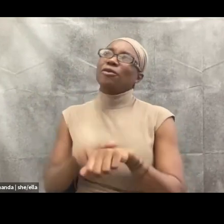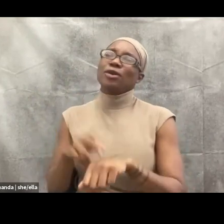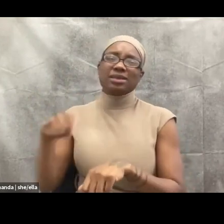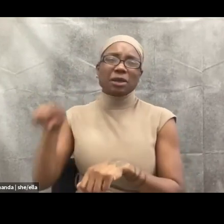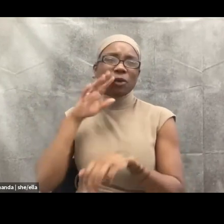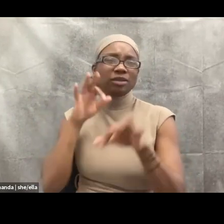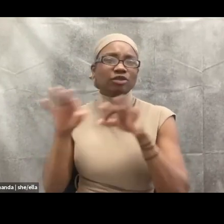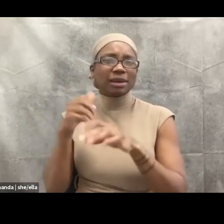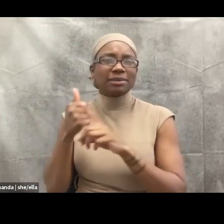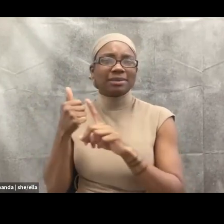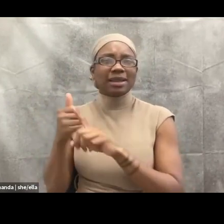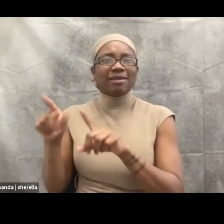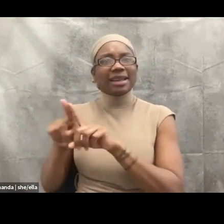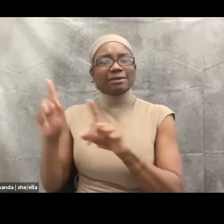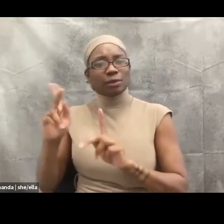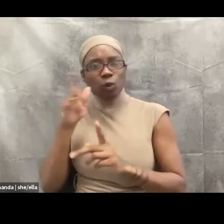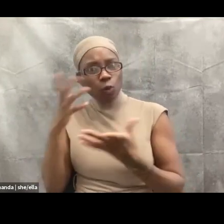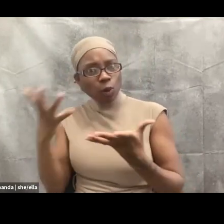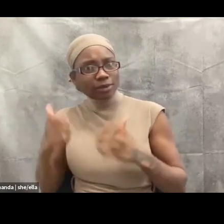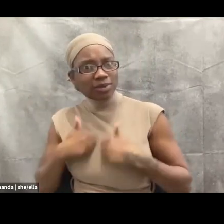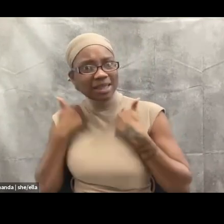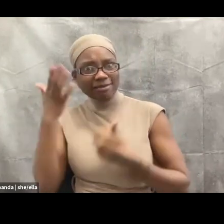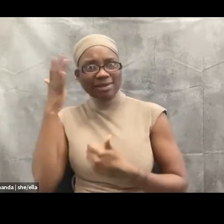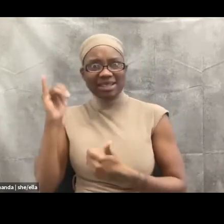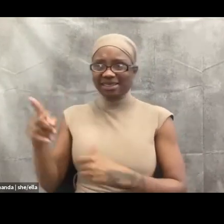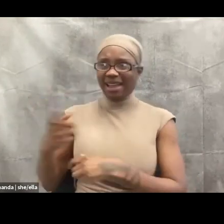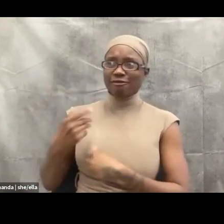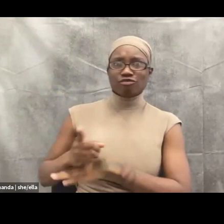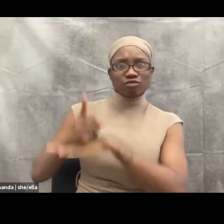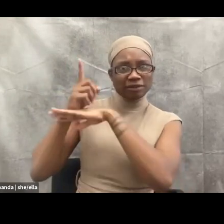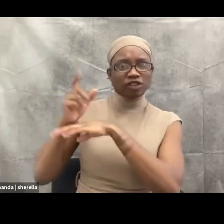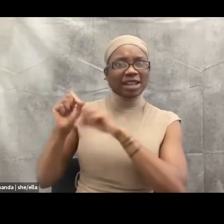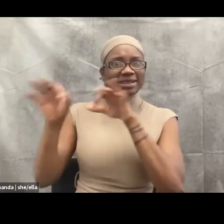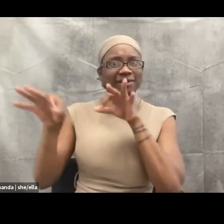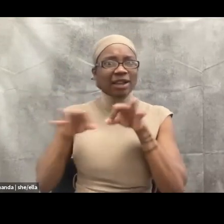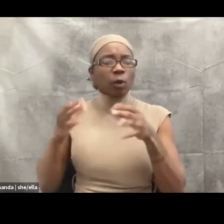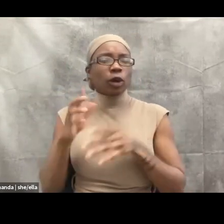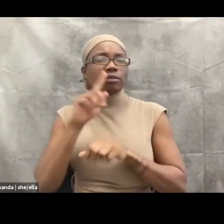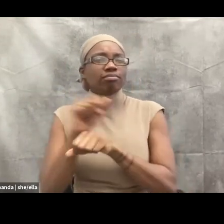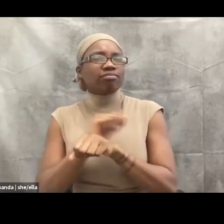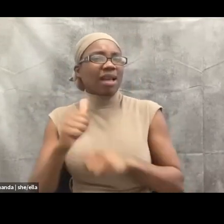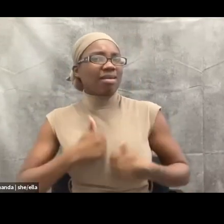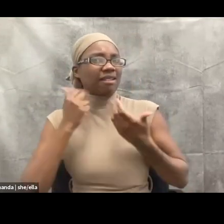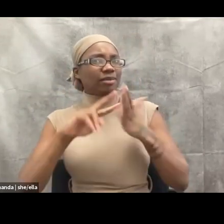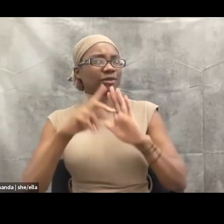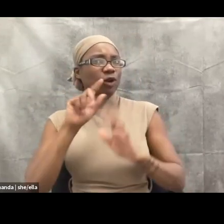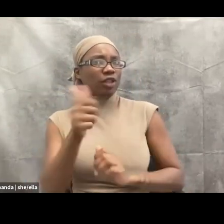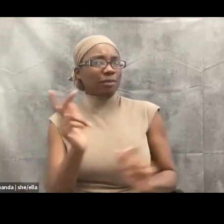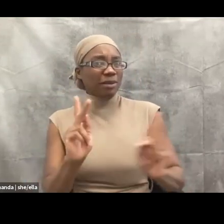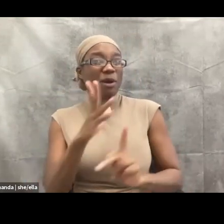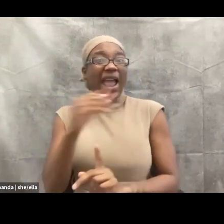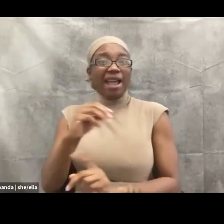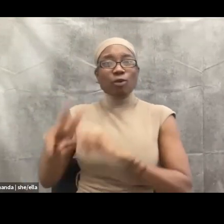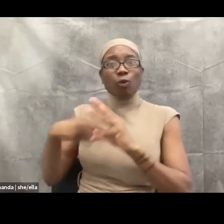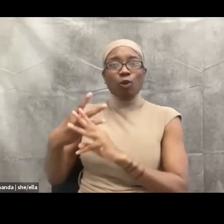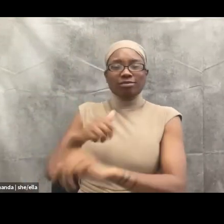the more you get to define reality and the more the world is built for you. Of course, we want to live in a world that's built for us. Um, and so,